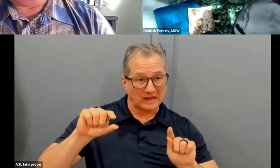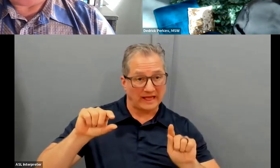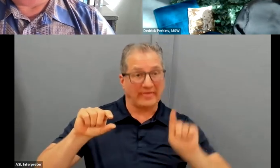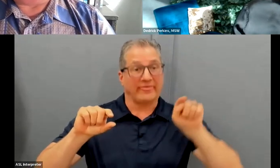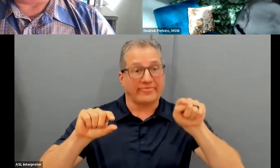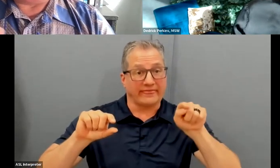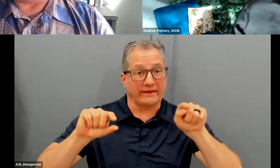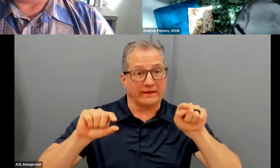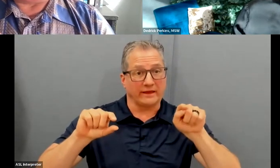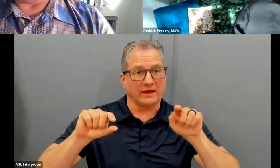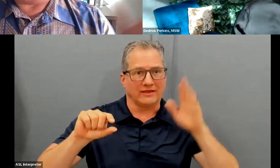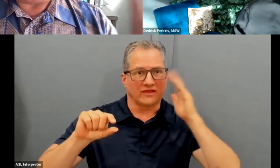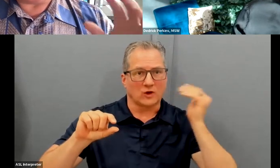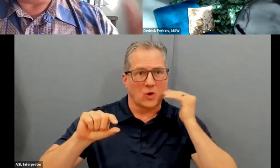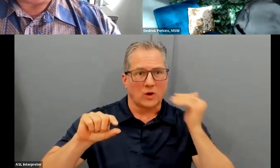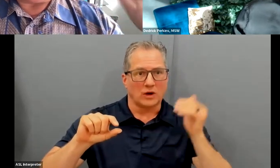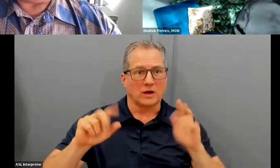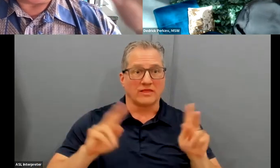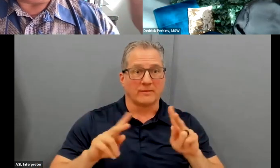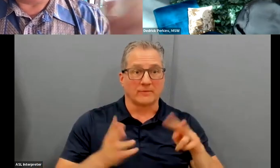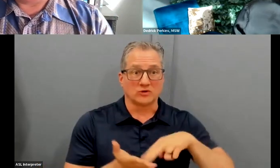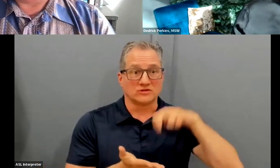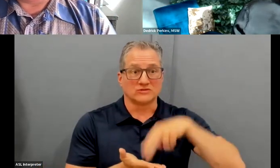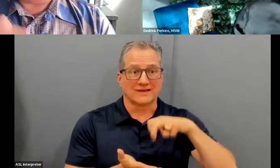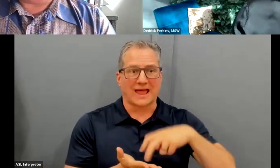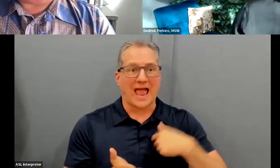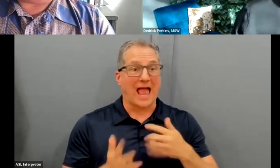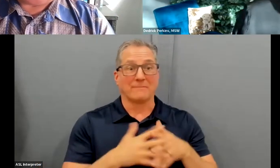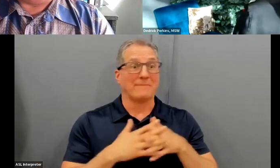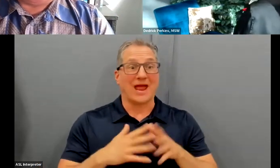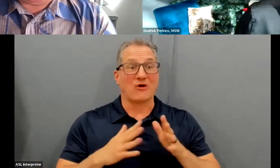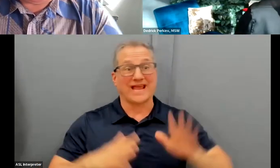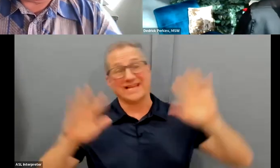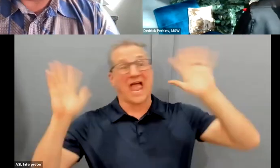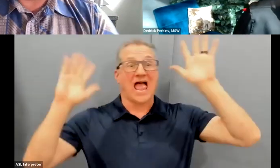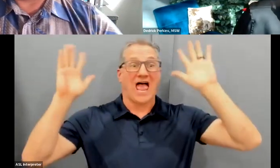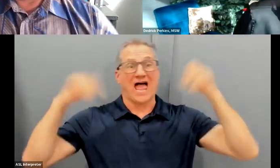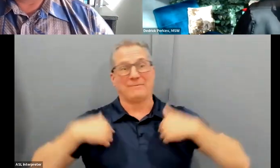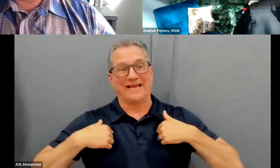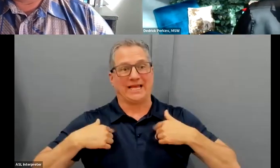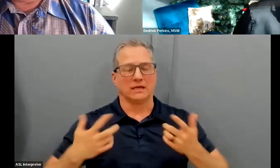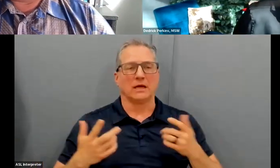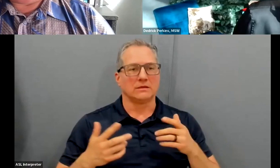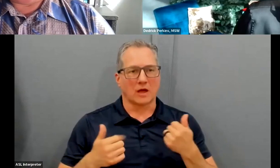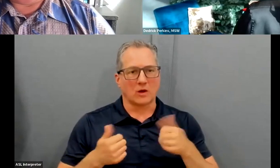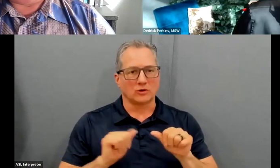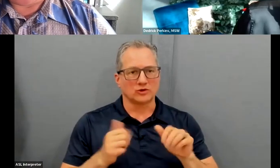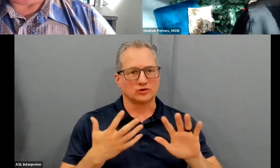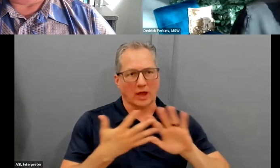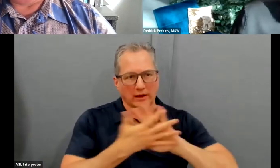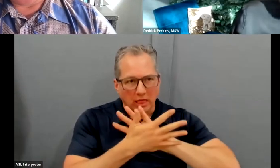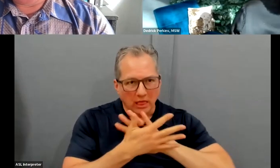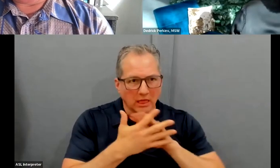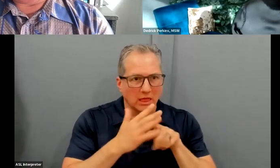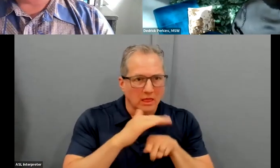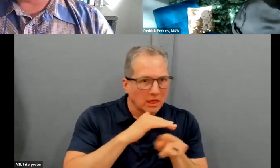the first thing you do is don't jump up and down and yell, I'm an American. It's called blend in. Just blend in.